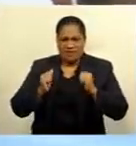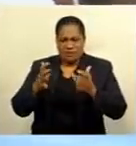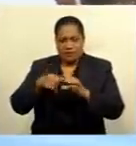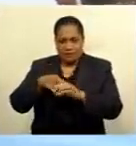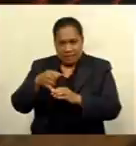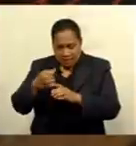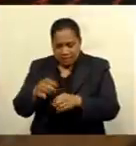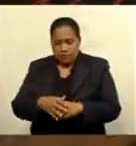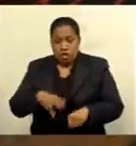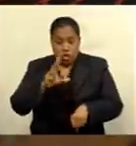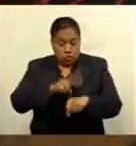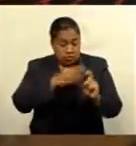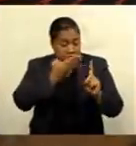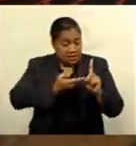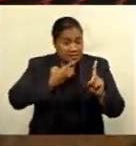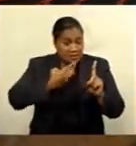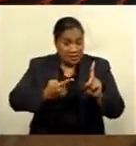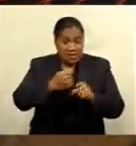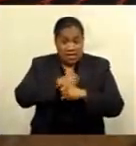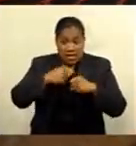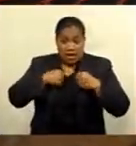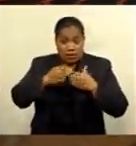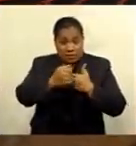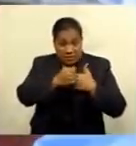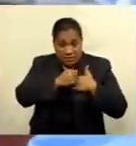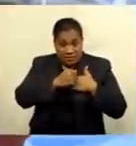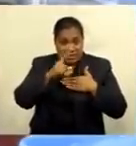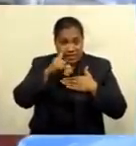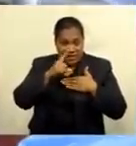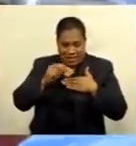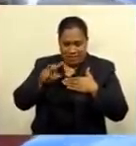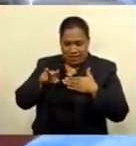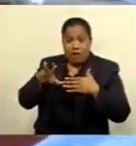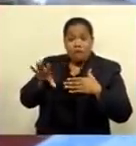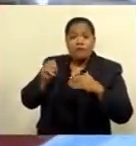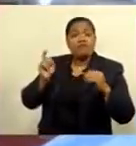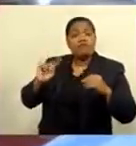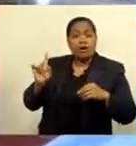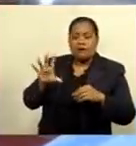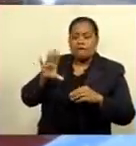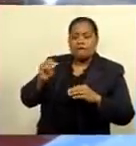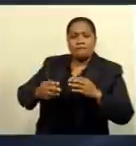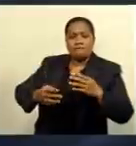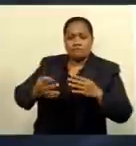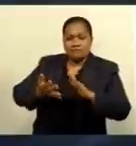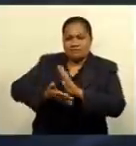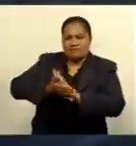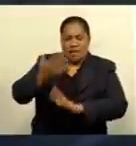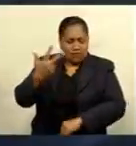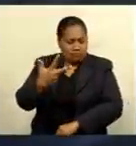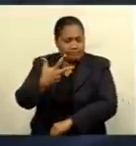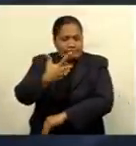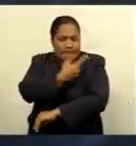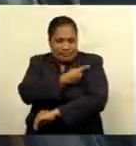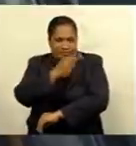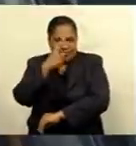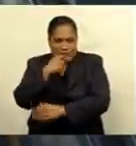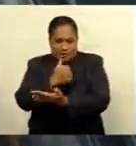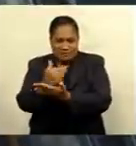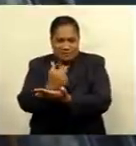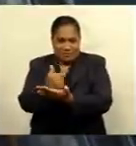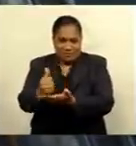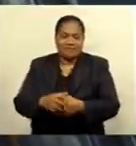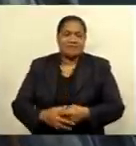our safety can be measured by Fiji's high vaccination rate. Ideally speaking, the higher the vaccination